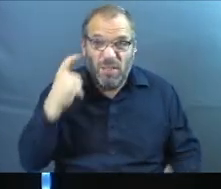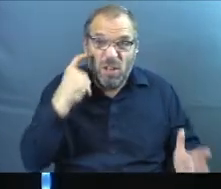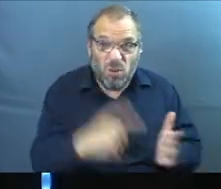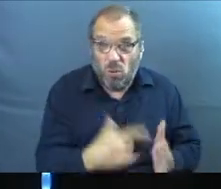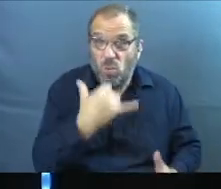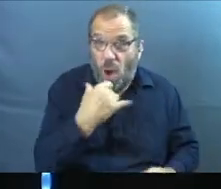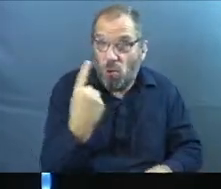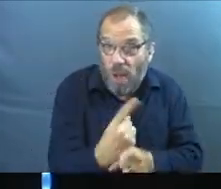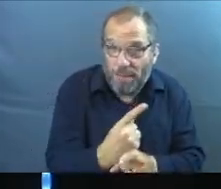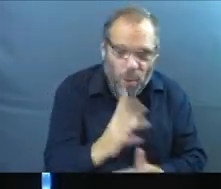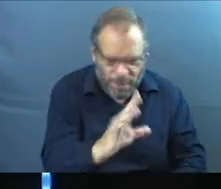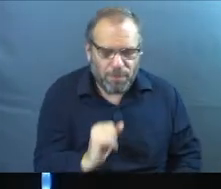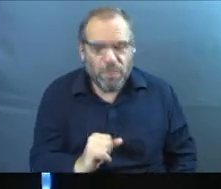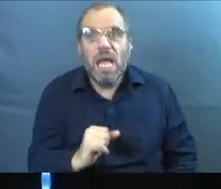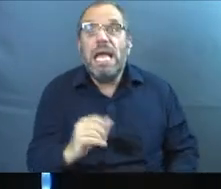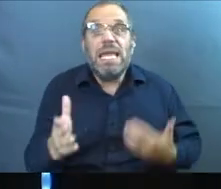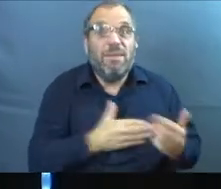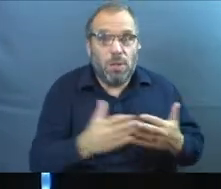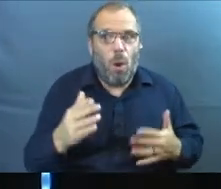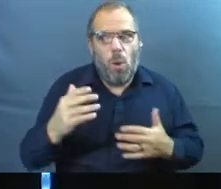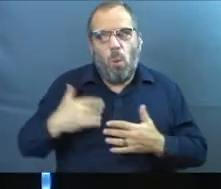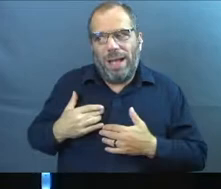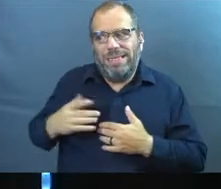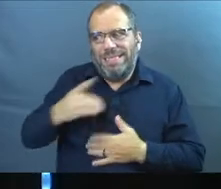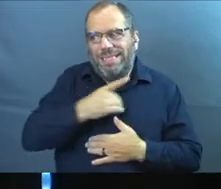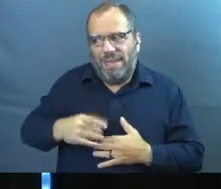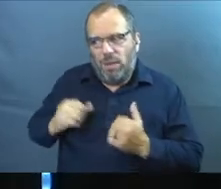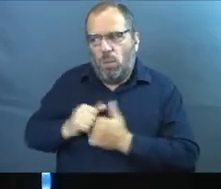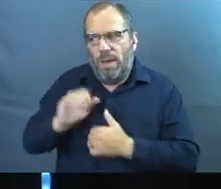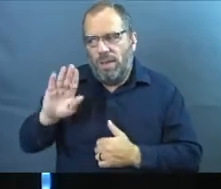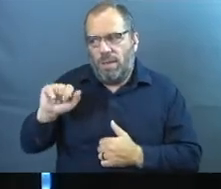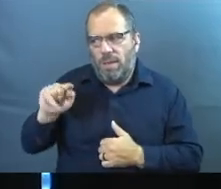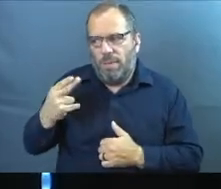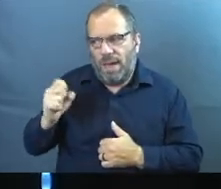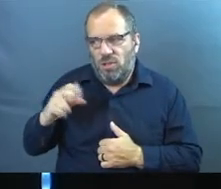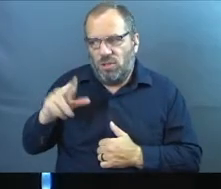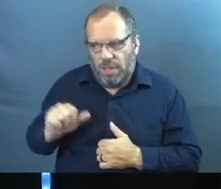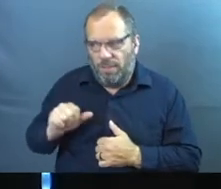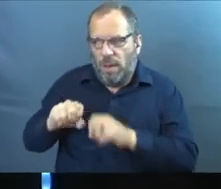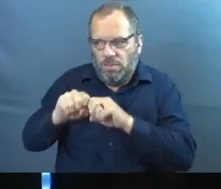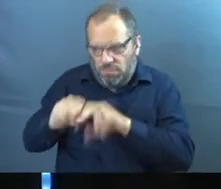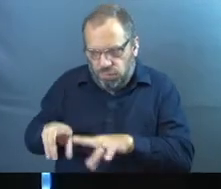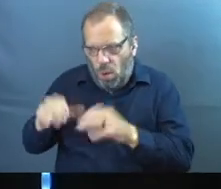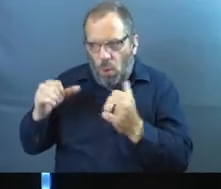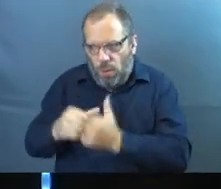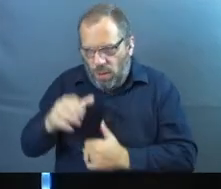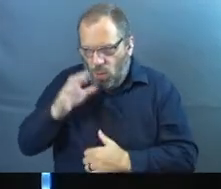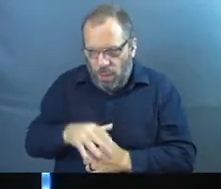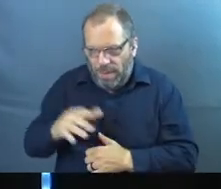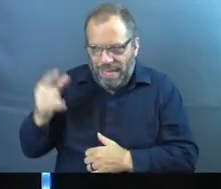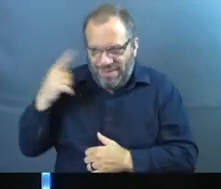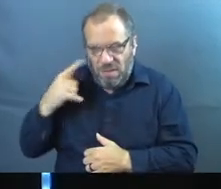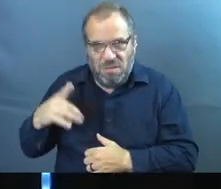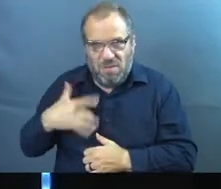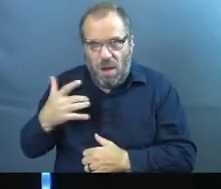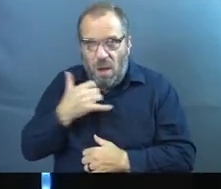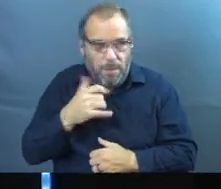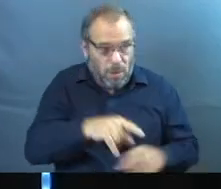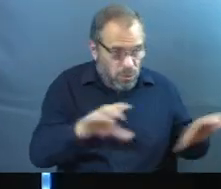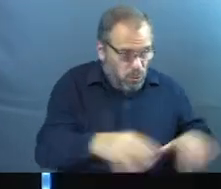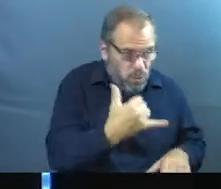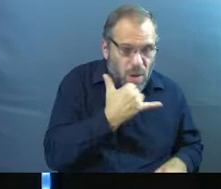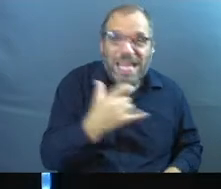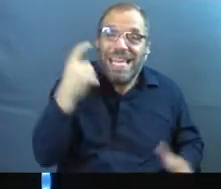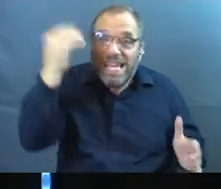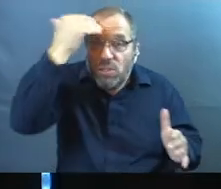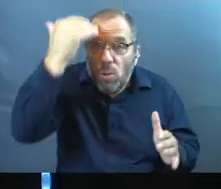recognize wrong, right? Despite the fact that he did what he did with Bathsheba, and all this other stuff, and tried to go on like nothing was going wrong, he knows when people are